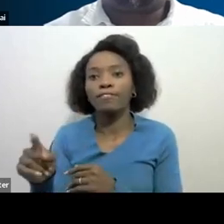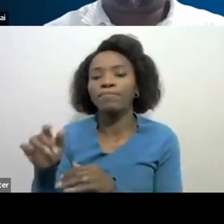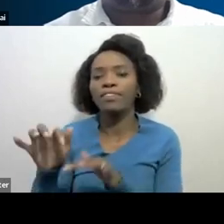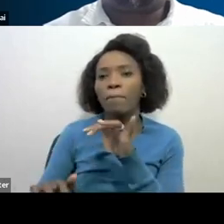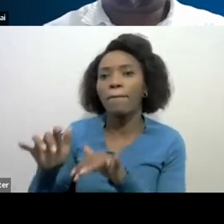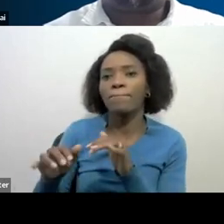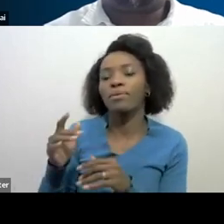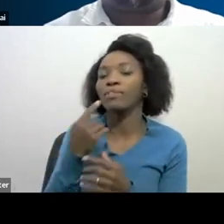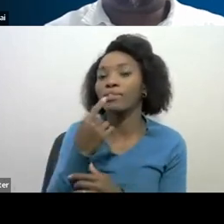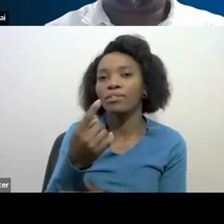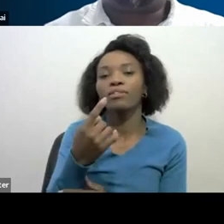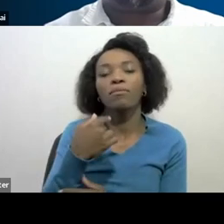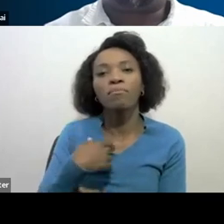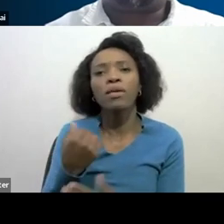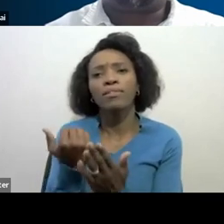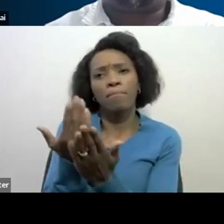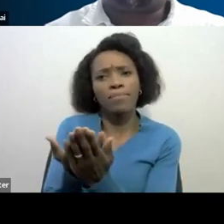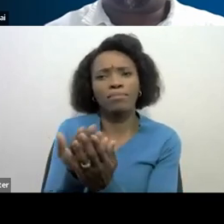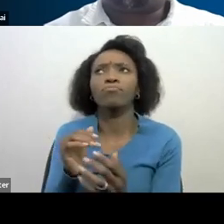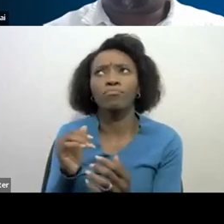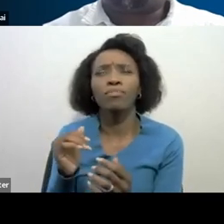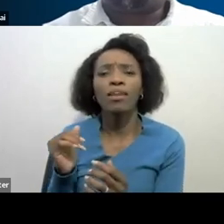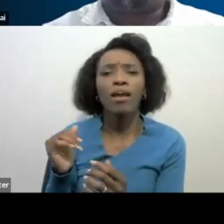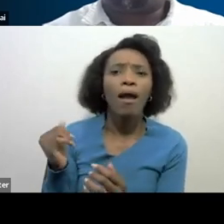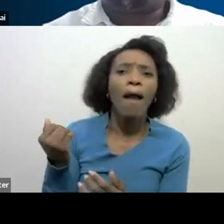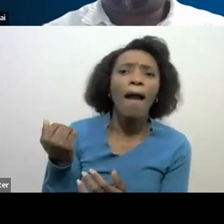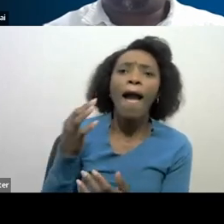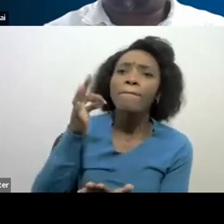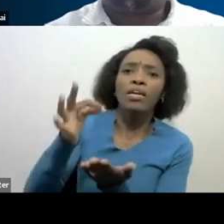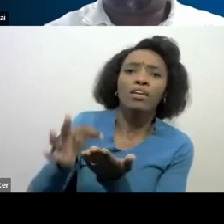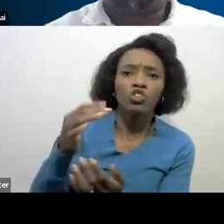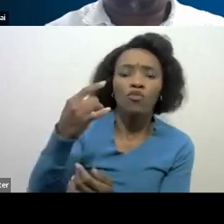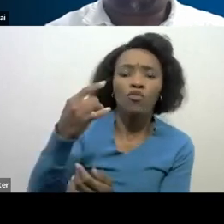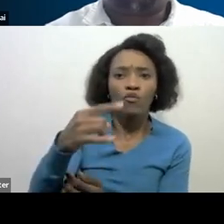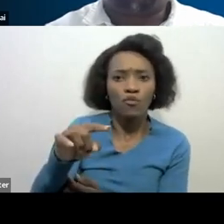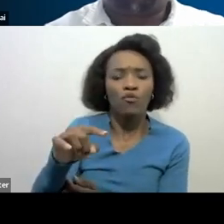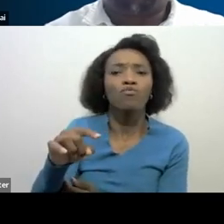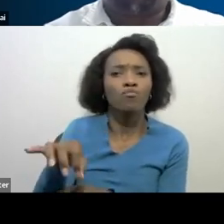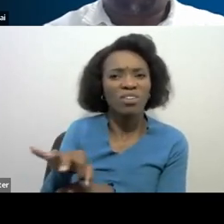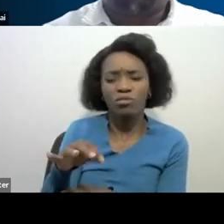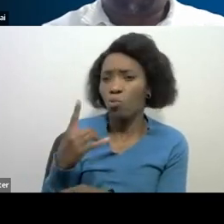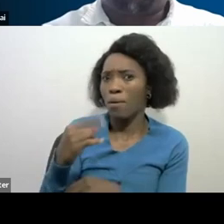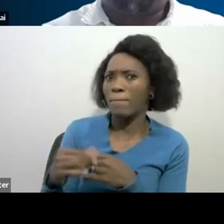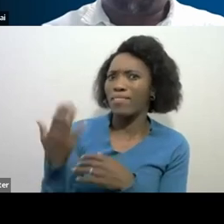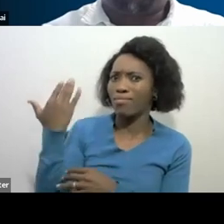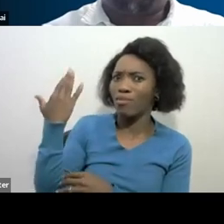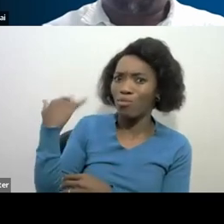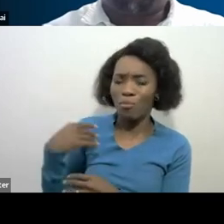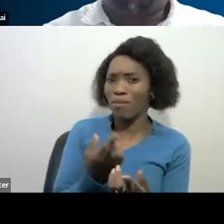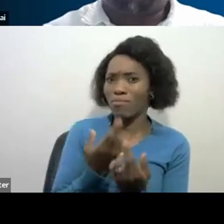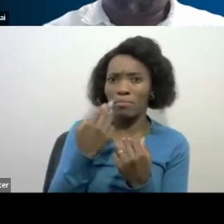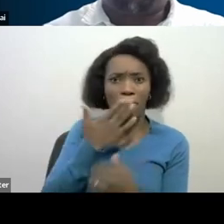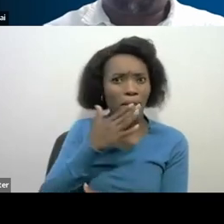application for arrangement via the email a month ago how long does it take for one to receive a response